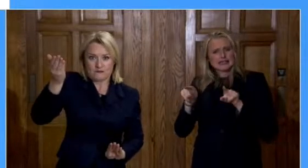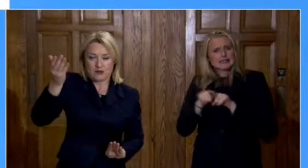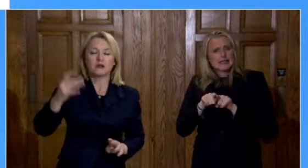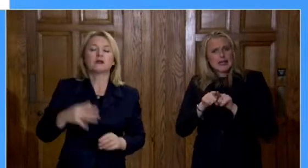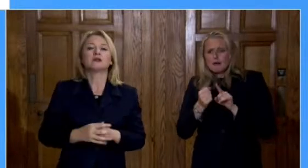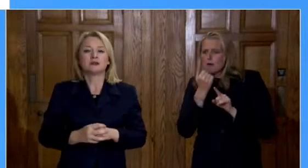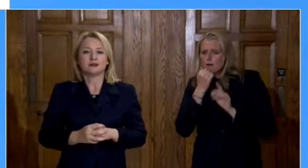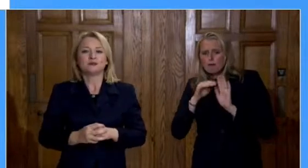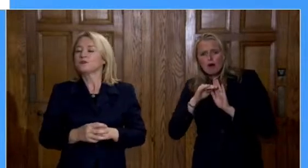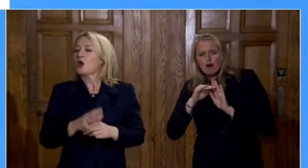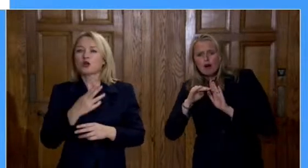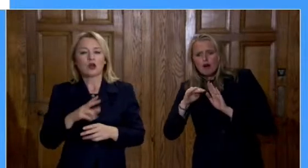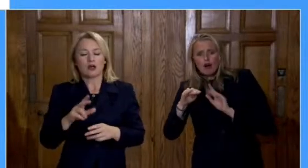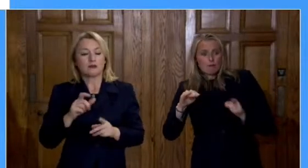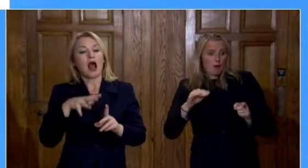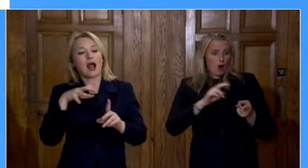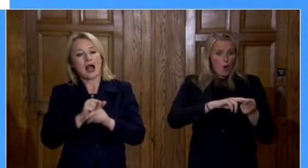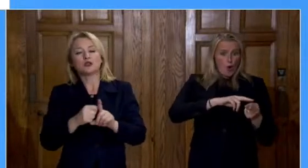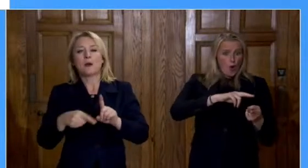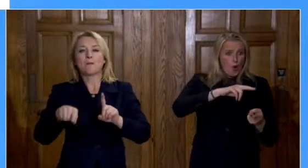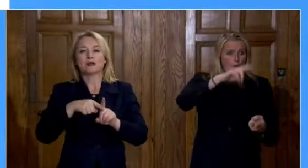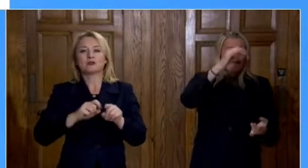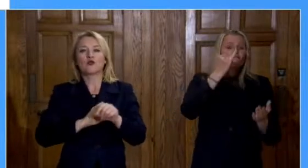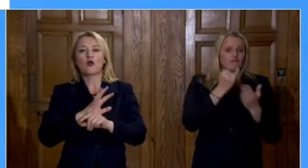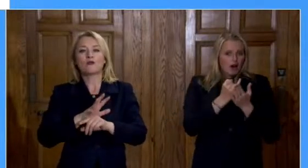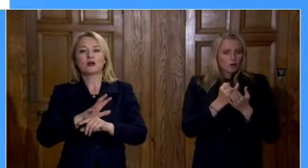community transmission of the virus.